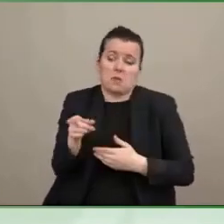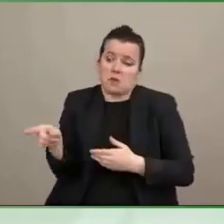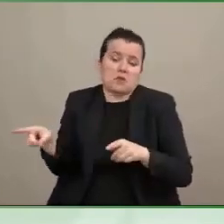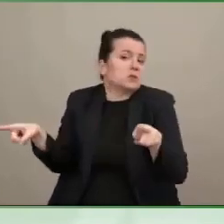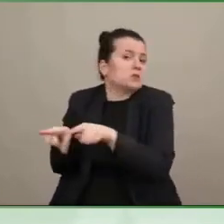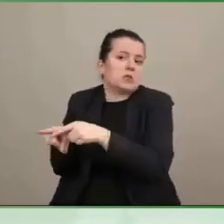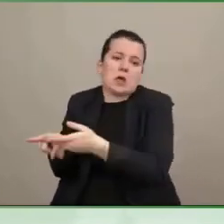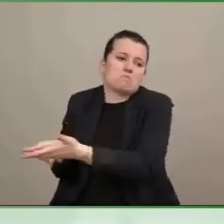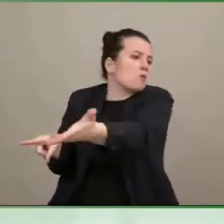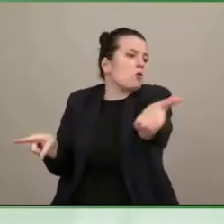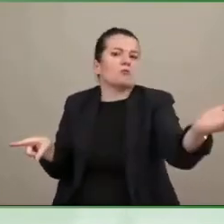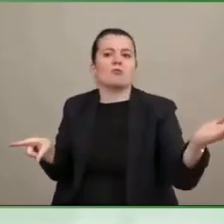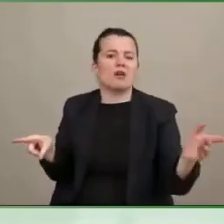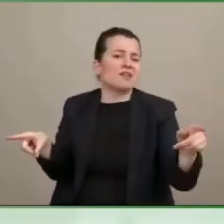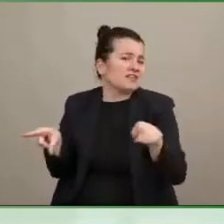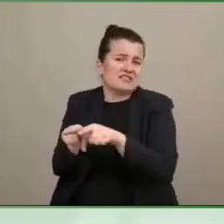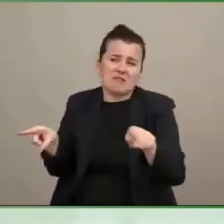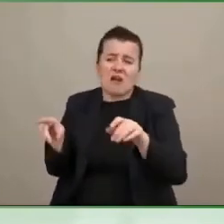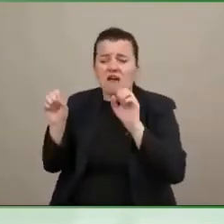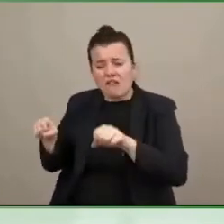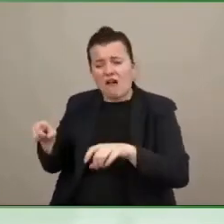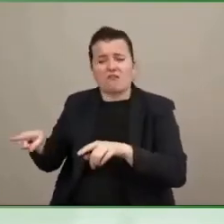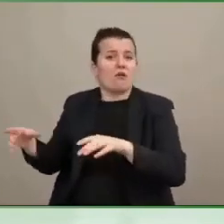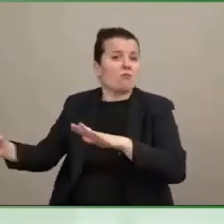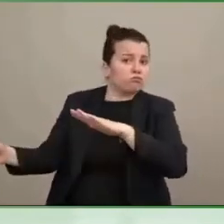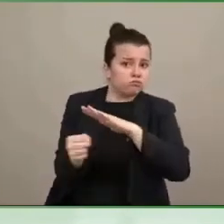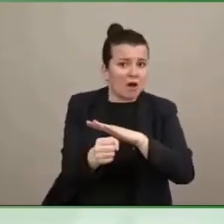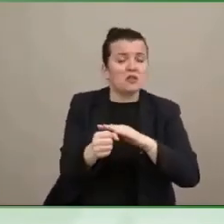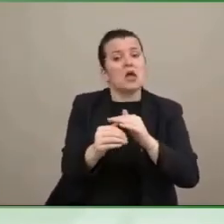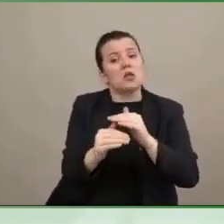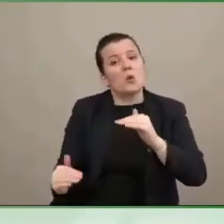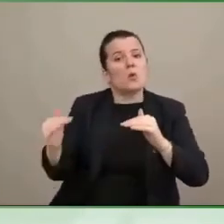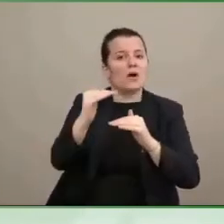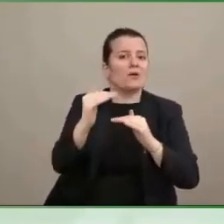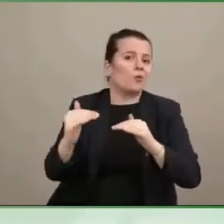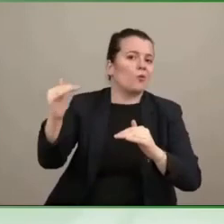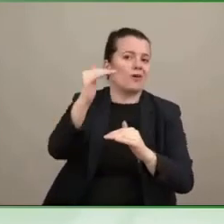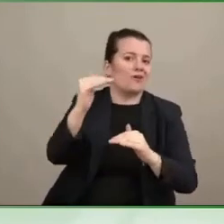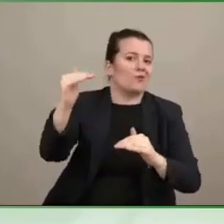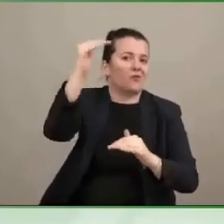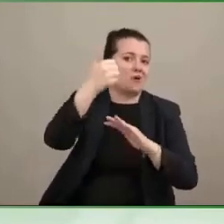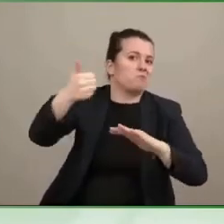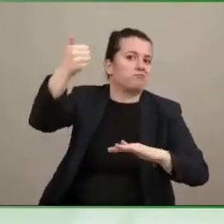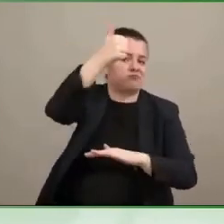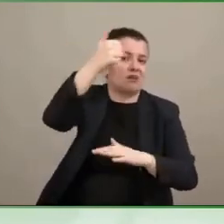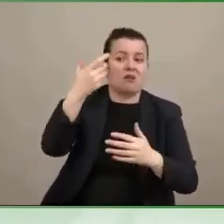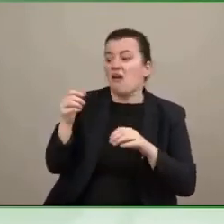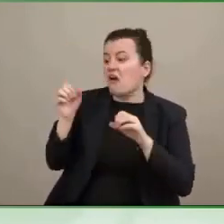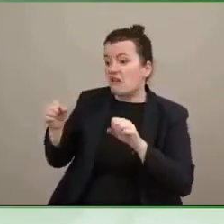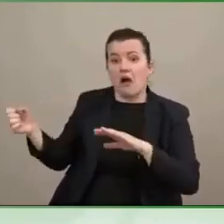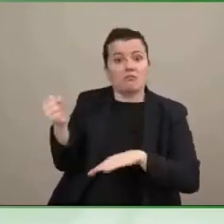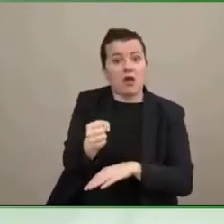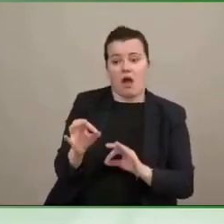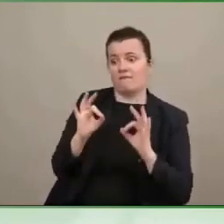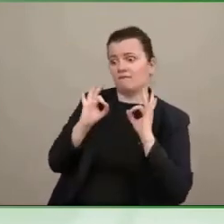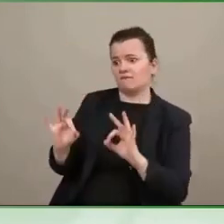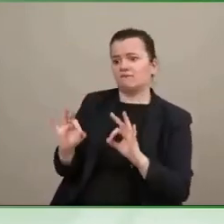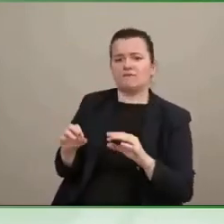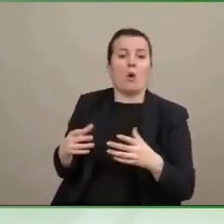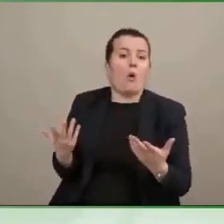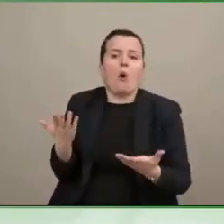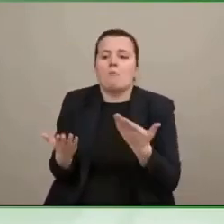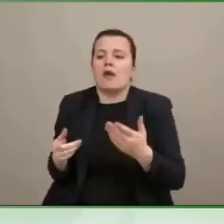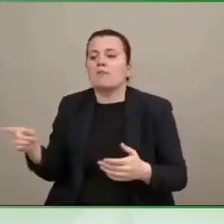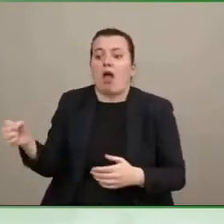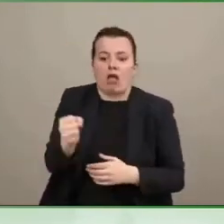be promoted. They can be hired. They could not do a good job. They could do a great job. So we don't want to, you know, say there's really any